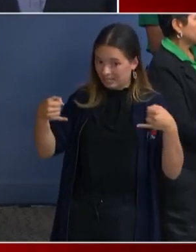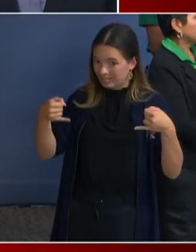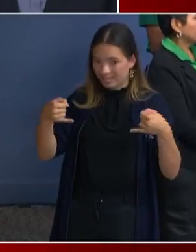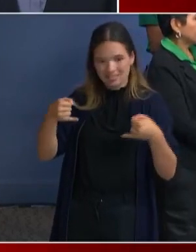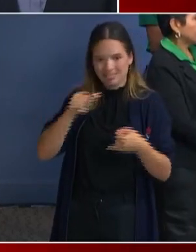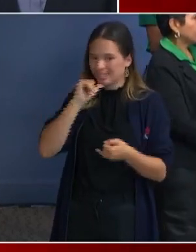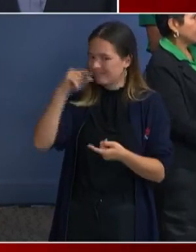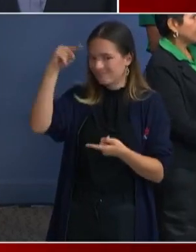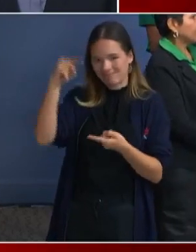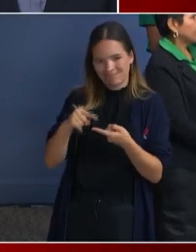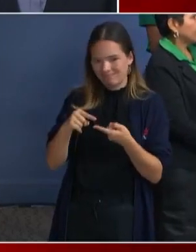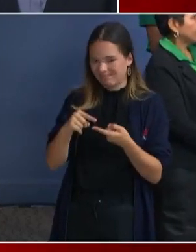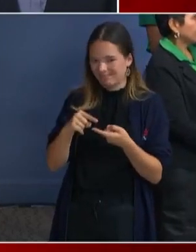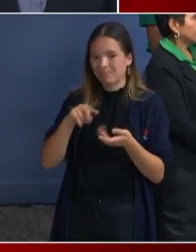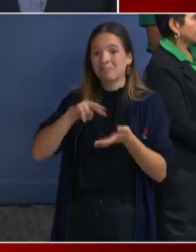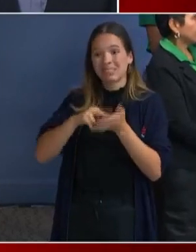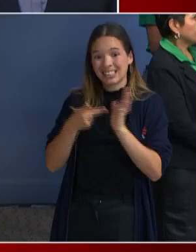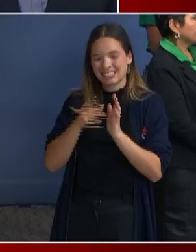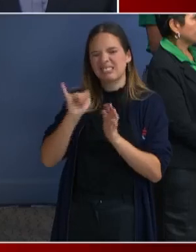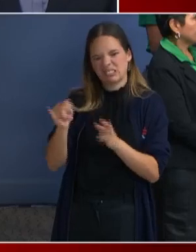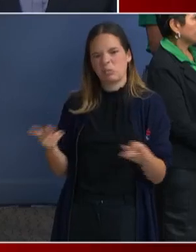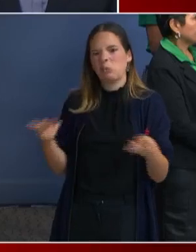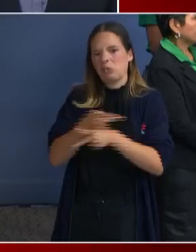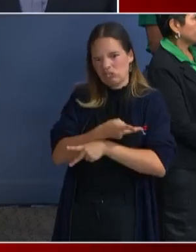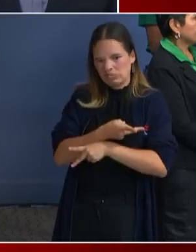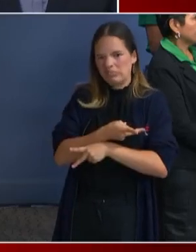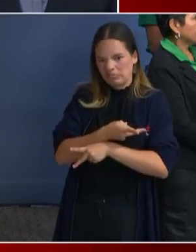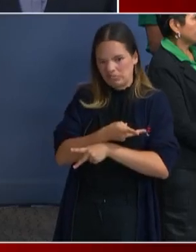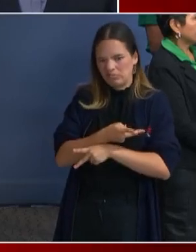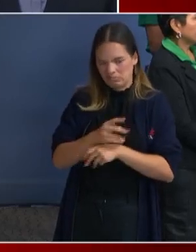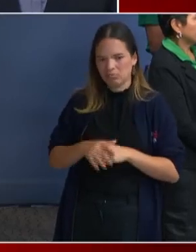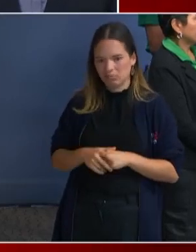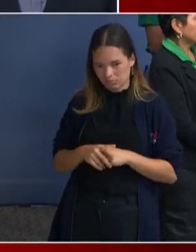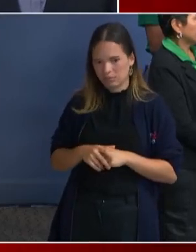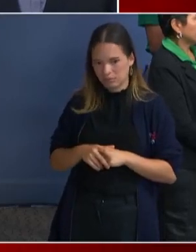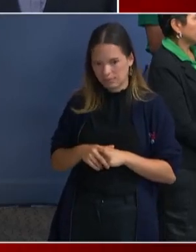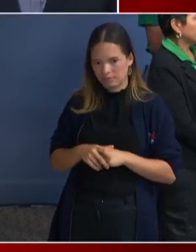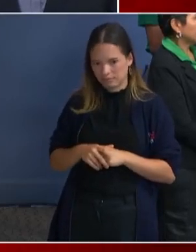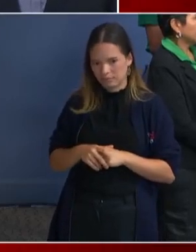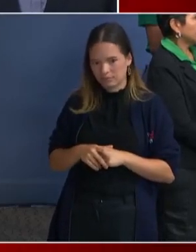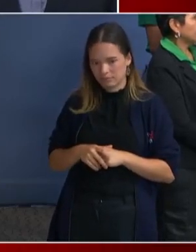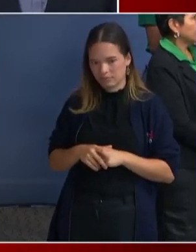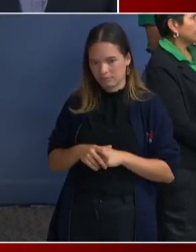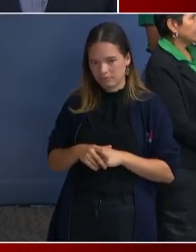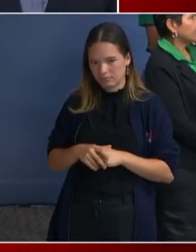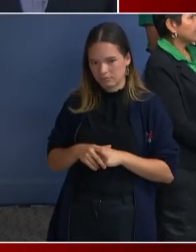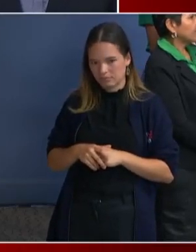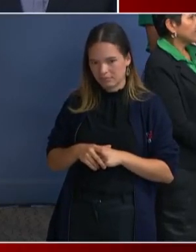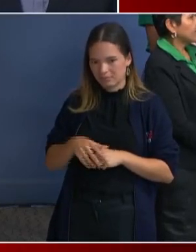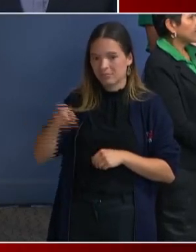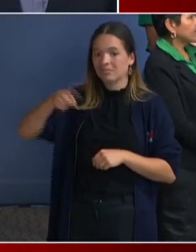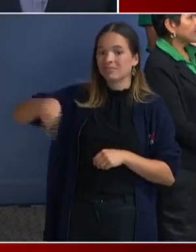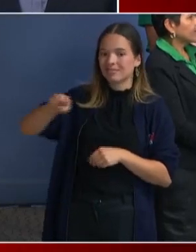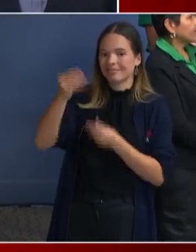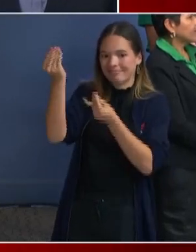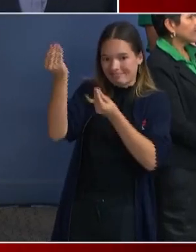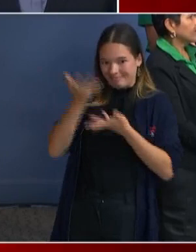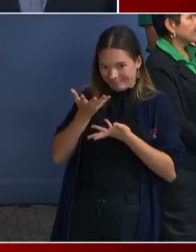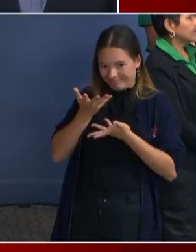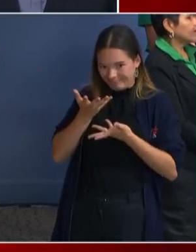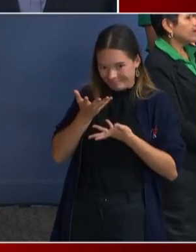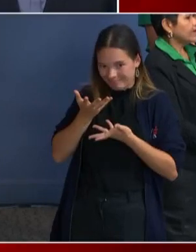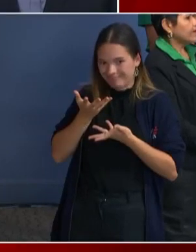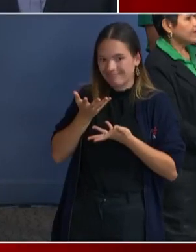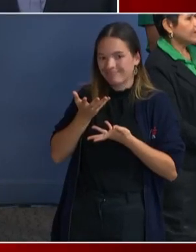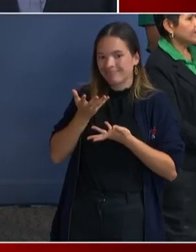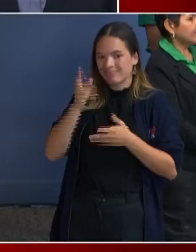getting worse. Uh, we're told, uh, that with, uh, with uncertainty in, you know, like the political